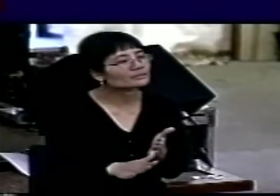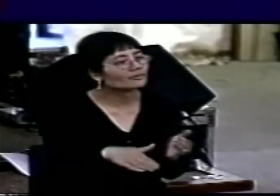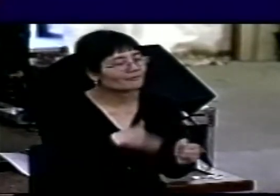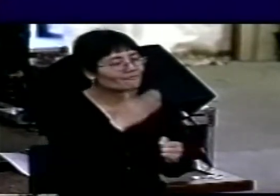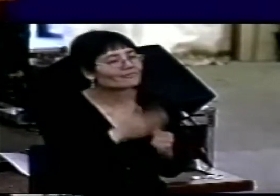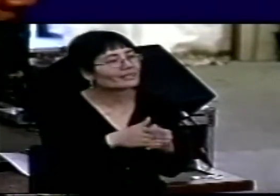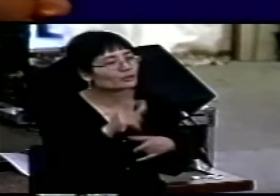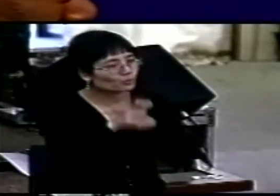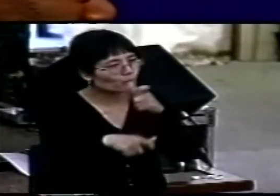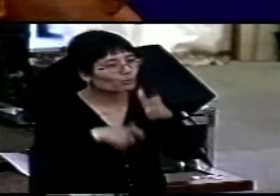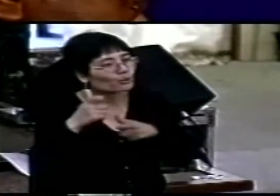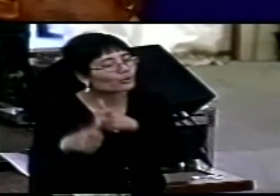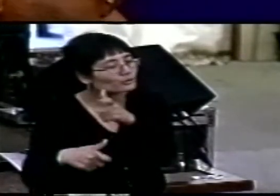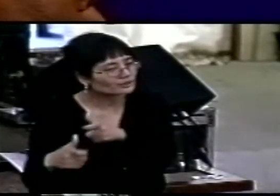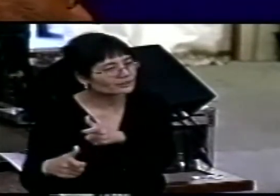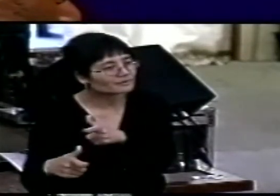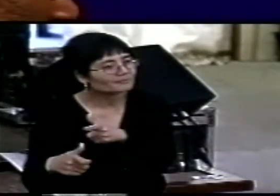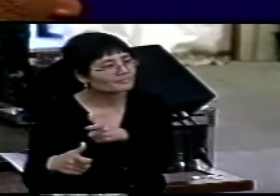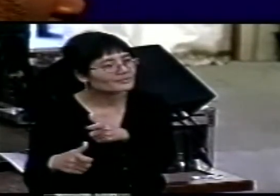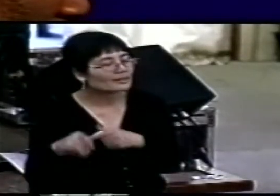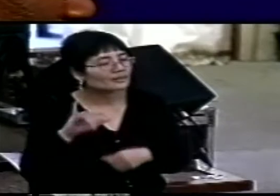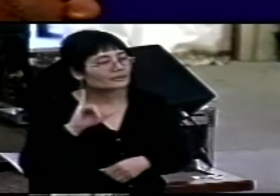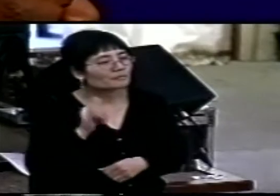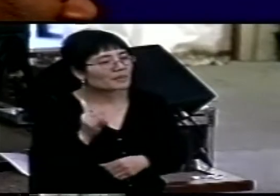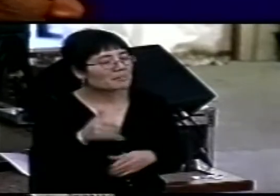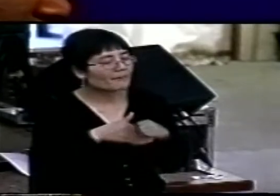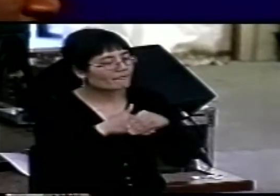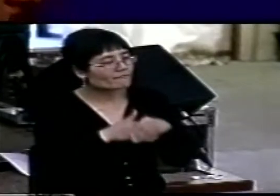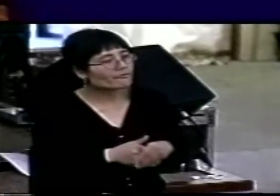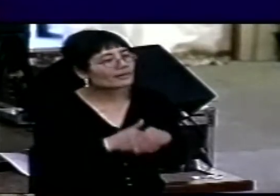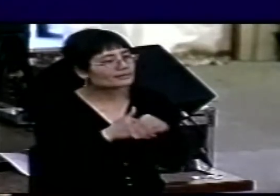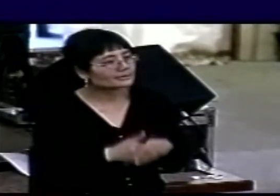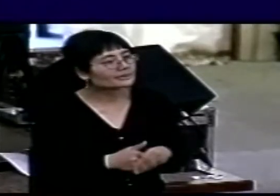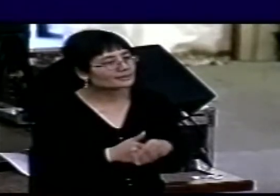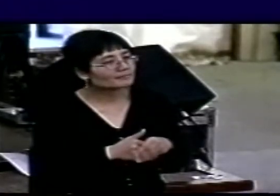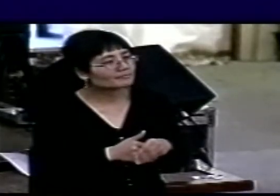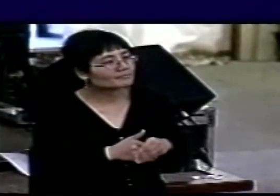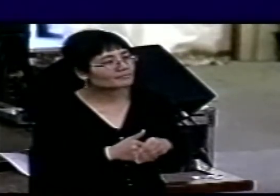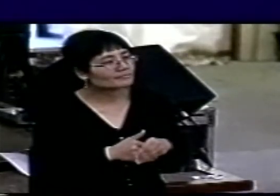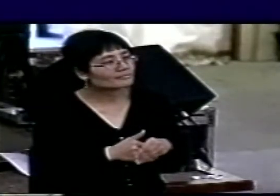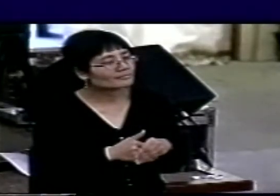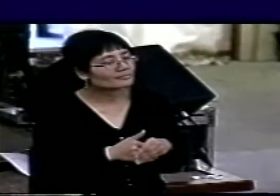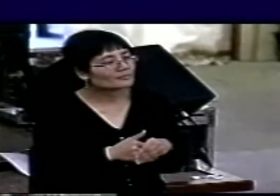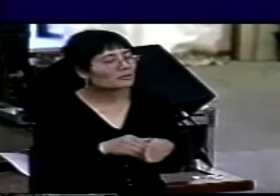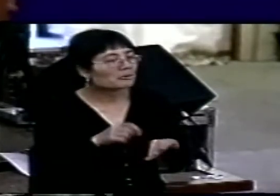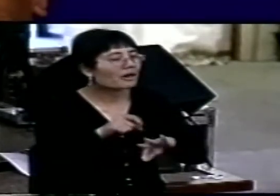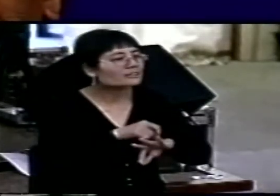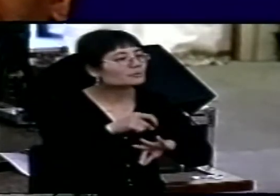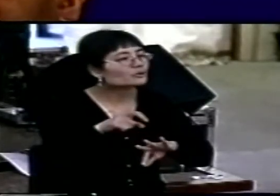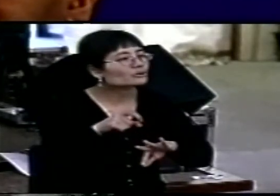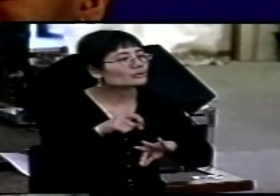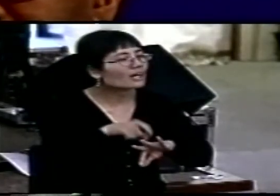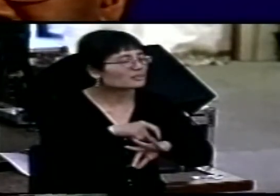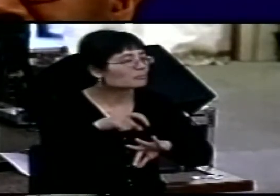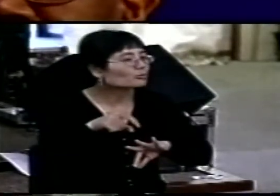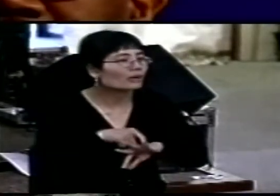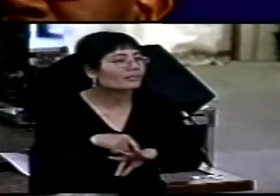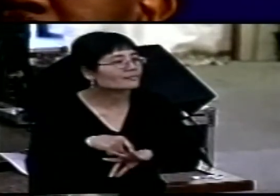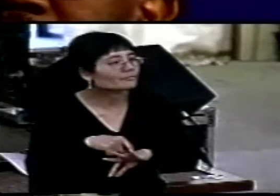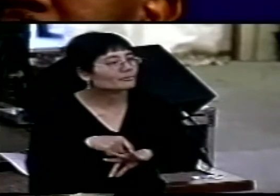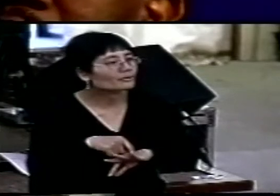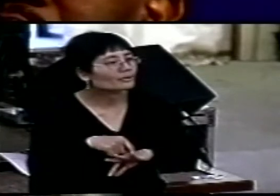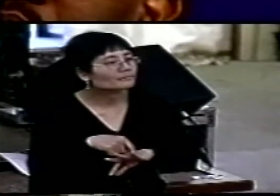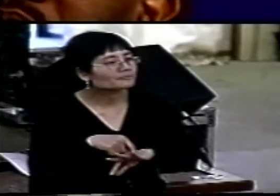with whom you had a very close walk, maybe a friend, a partner, a member of your local fellowship.